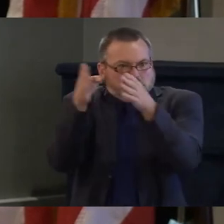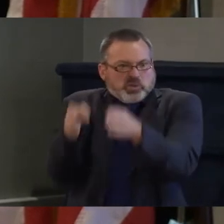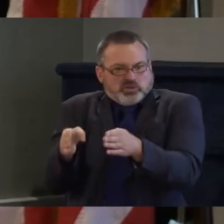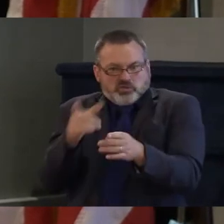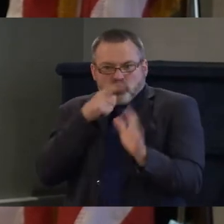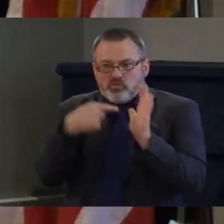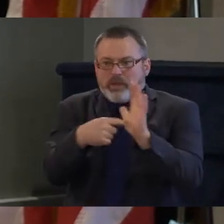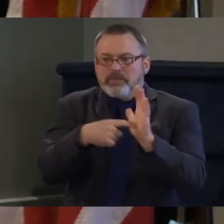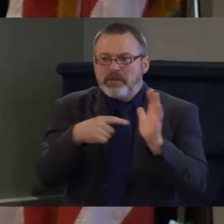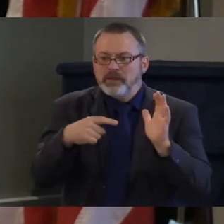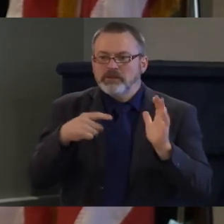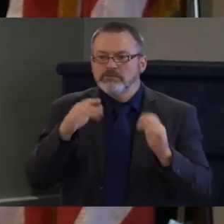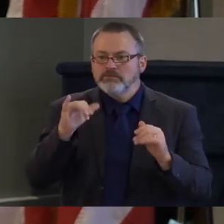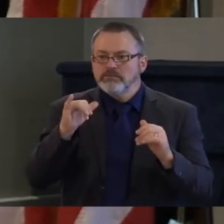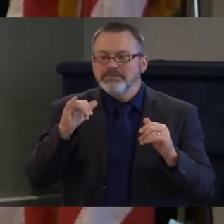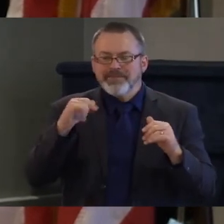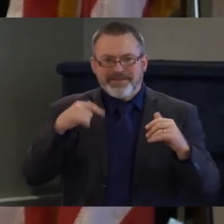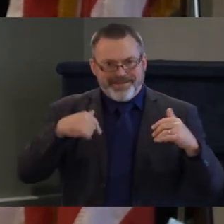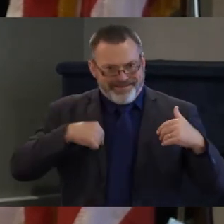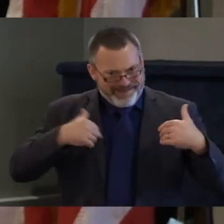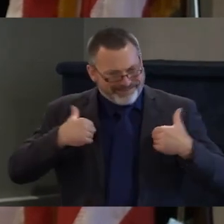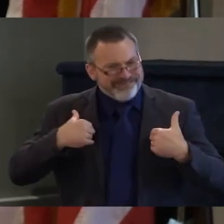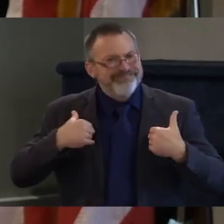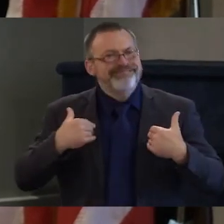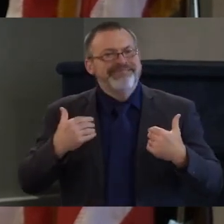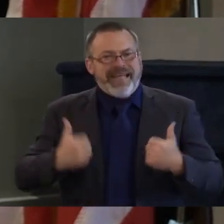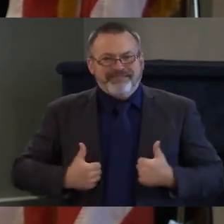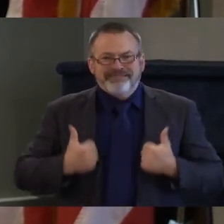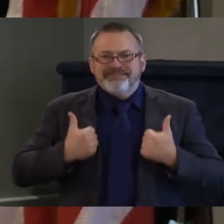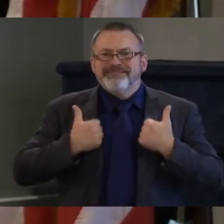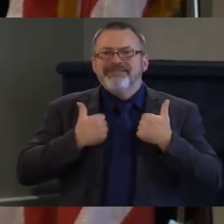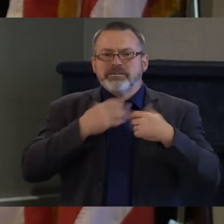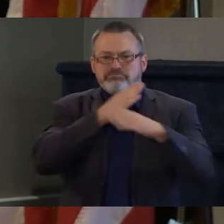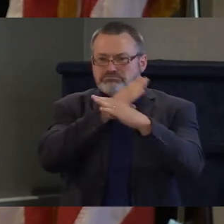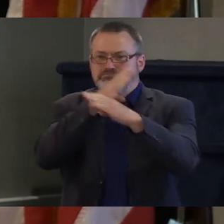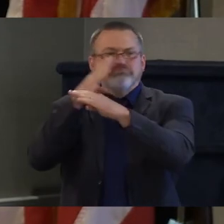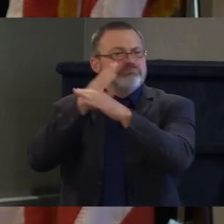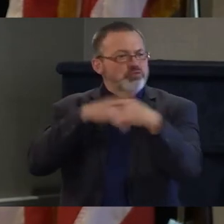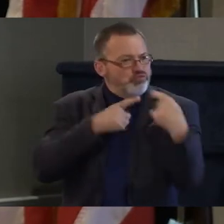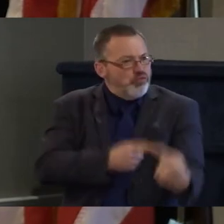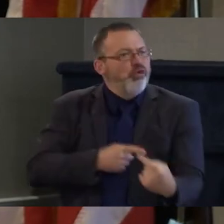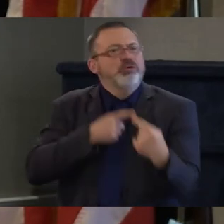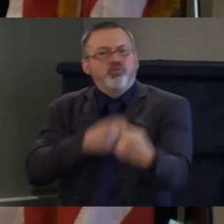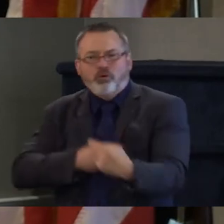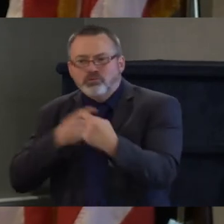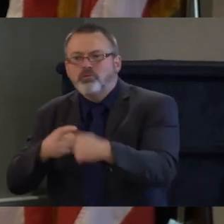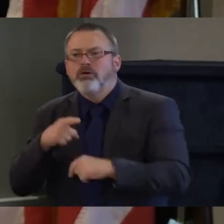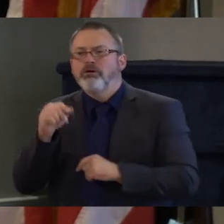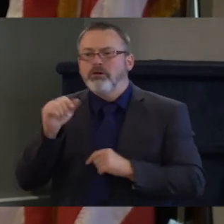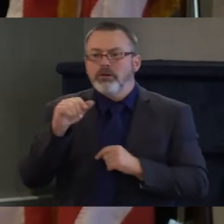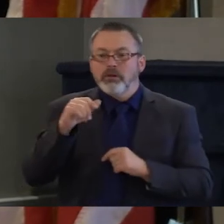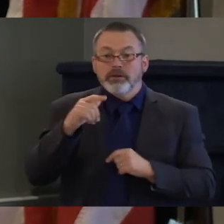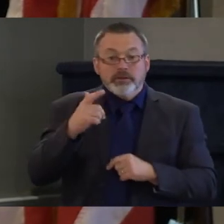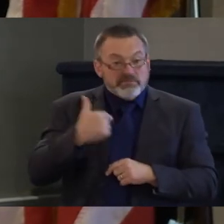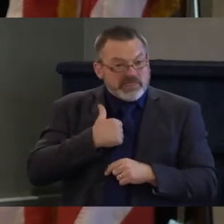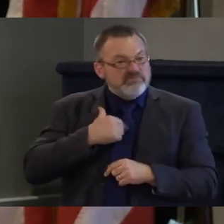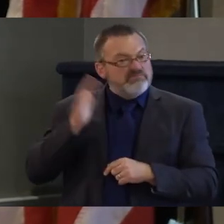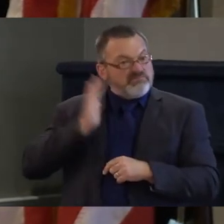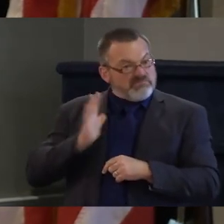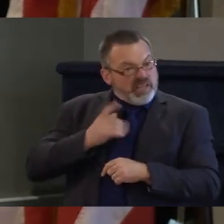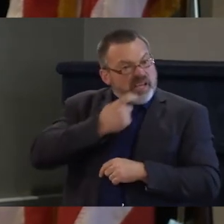facing here in vermont whether it's addiction having grown up in poverty and and a lot of these other things and